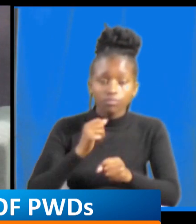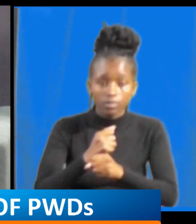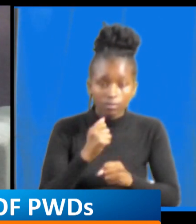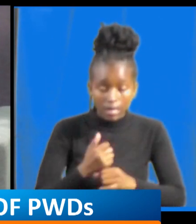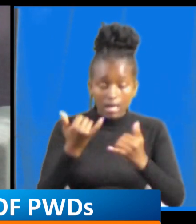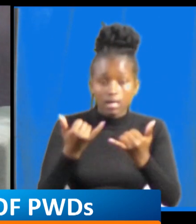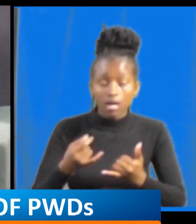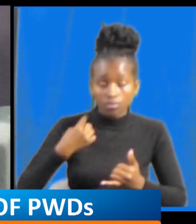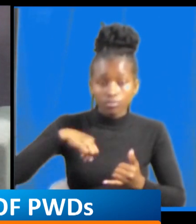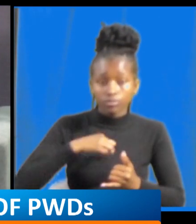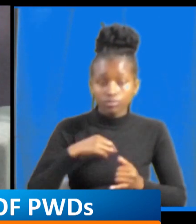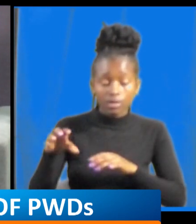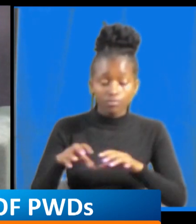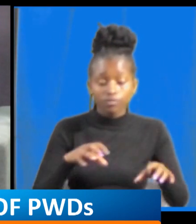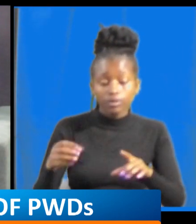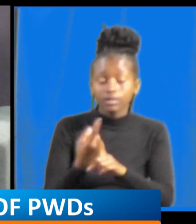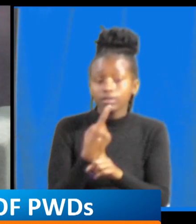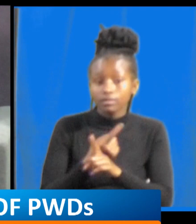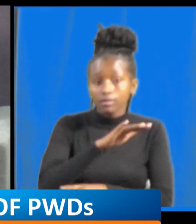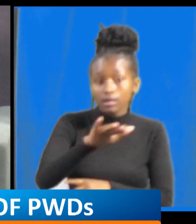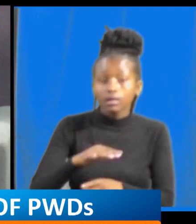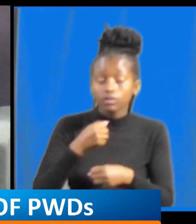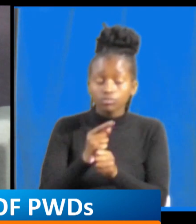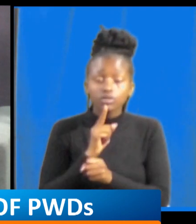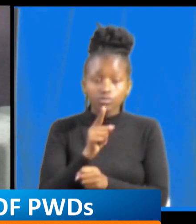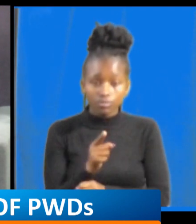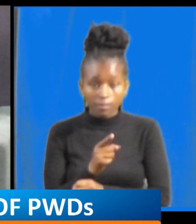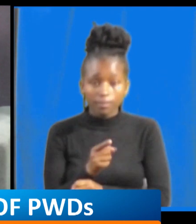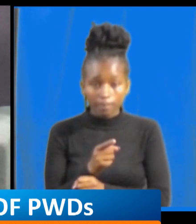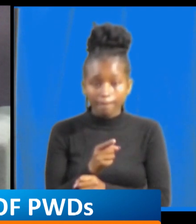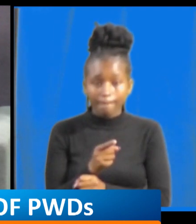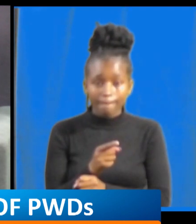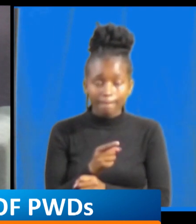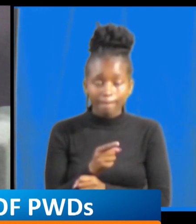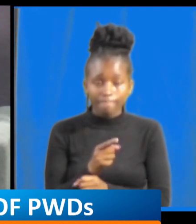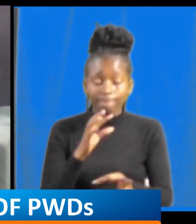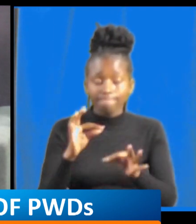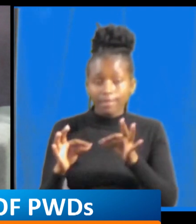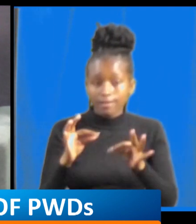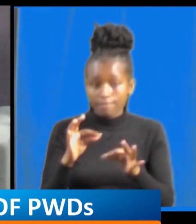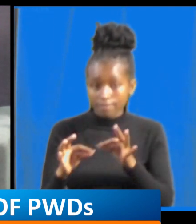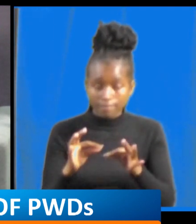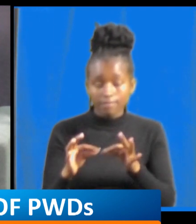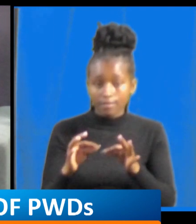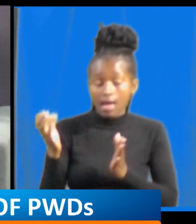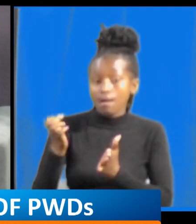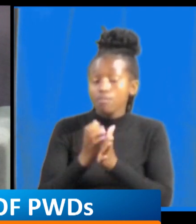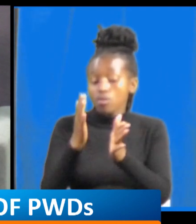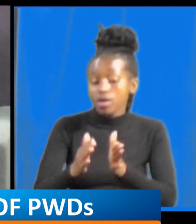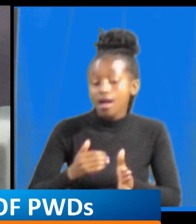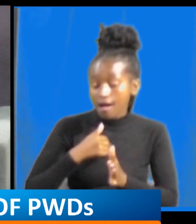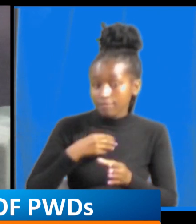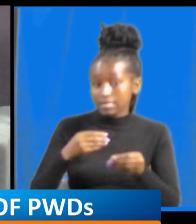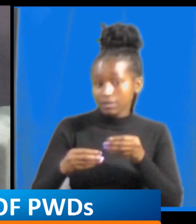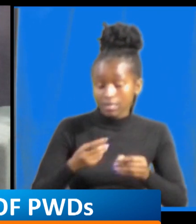sensitizing that those companies ensuring that if an an employee with disability turns